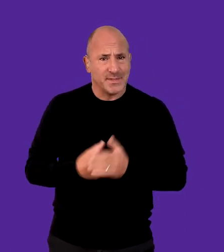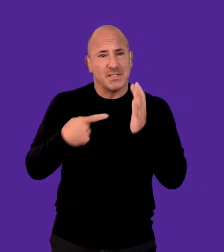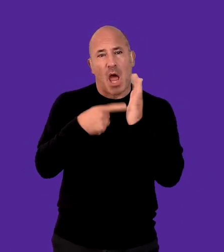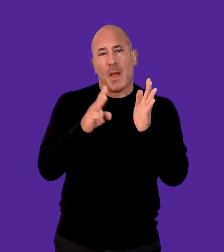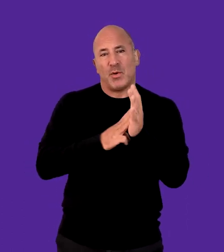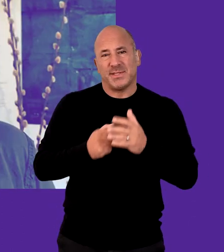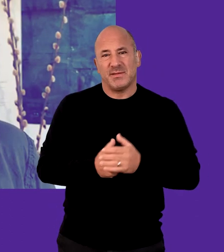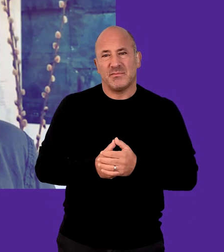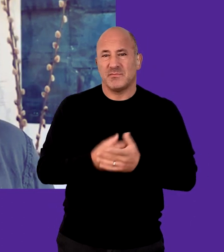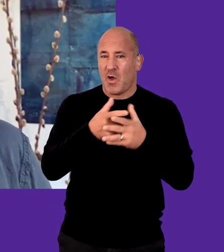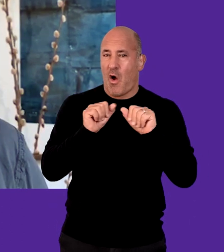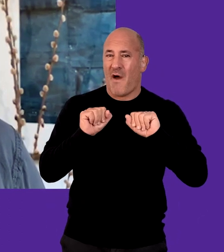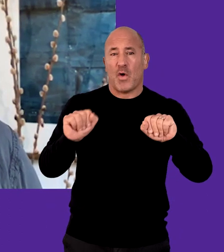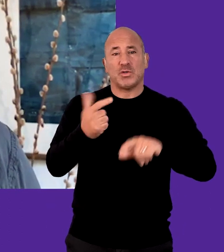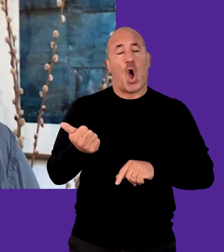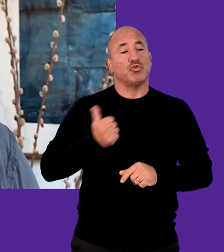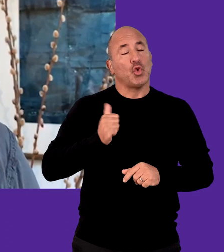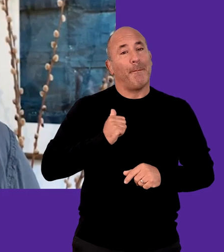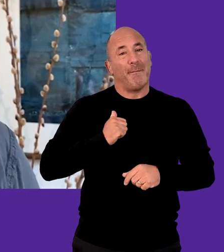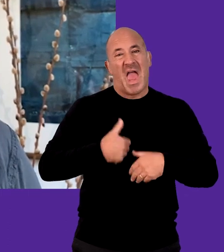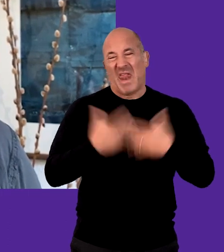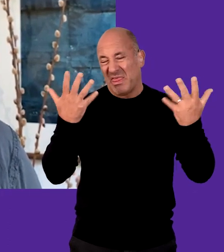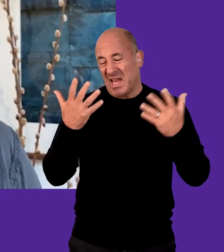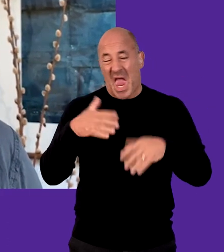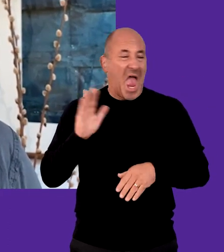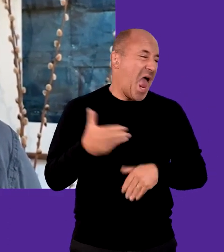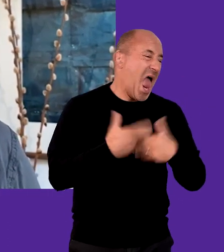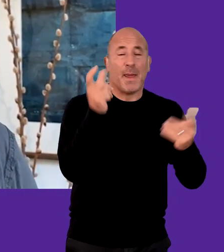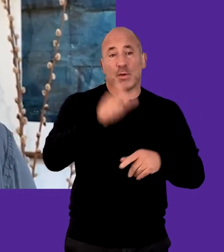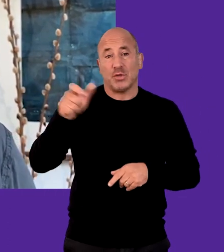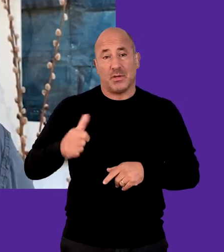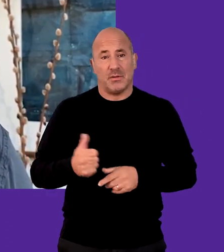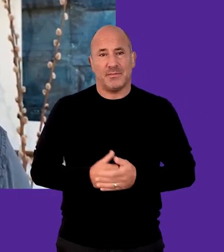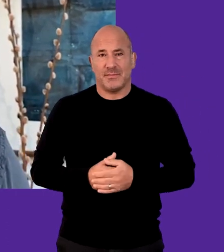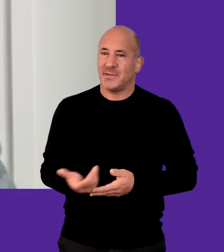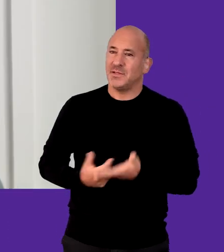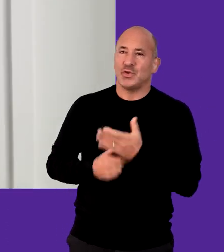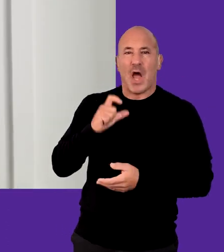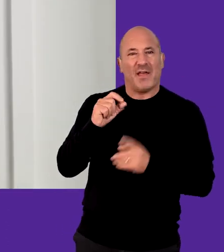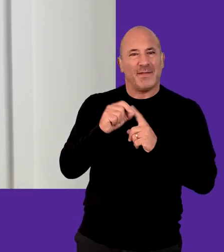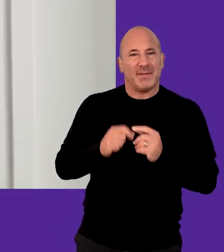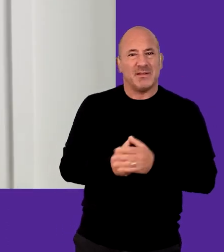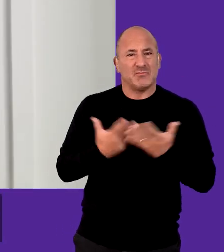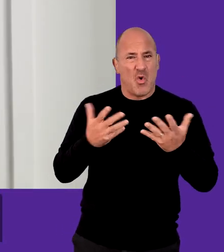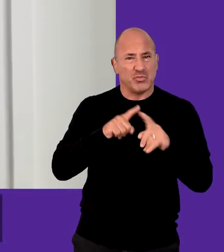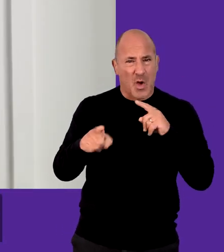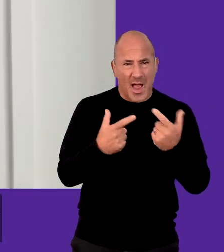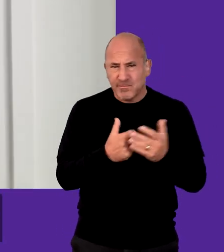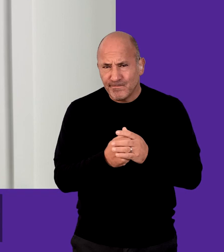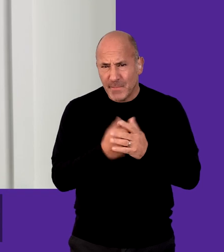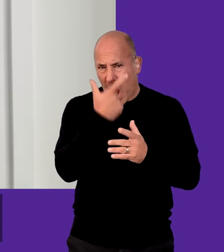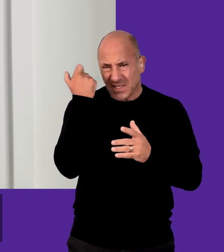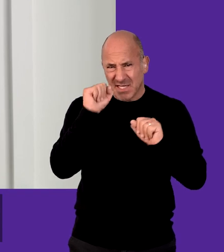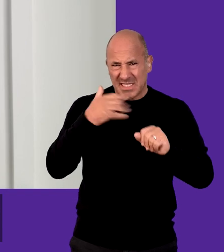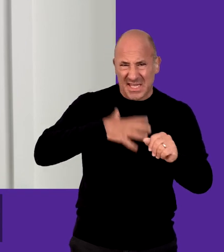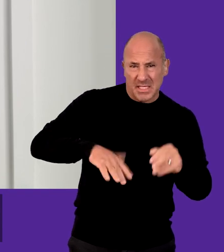Kanye Moti You should avoid assuming anything of anybody. Charlie Phoebe So, to understand